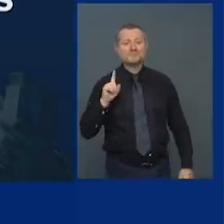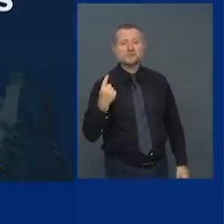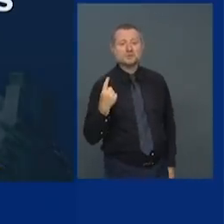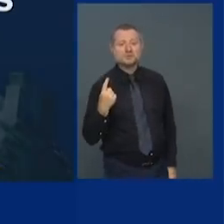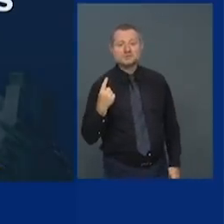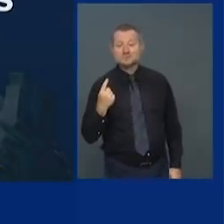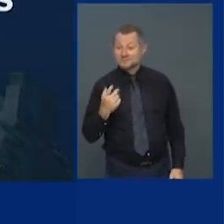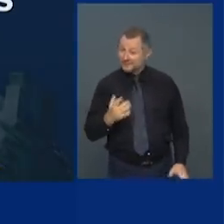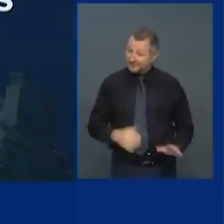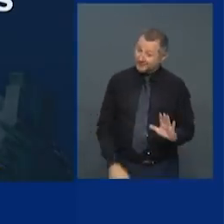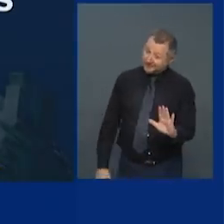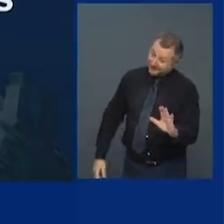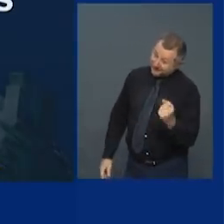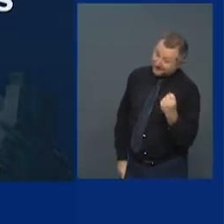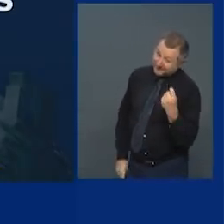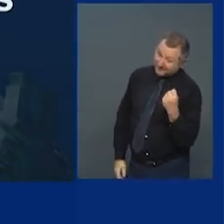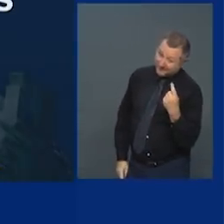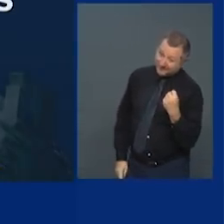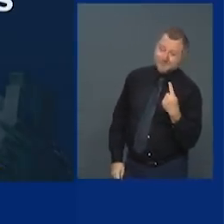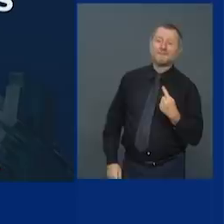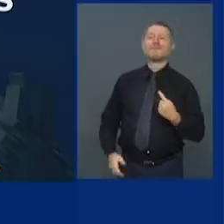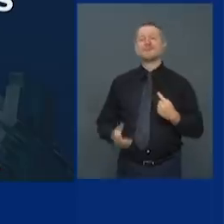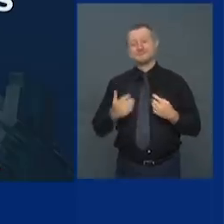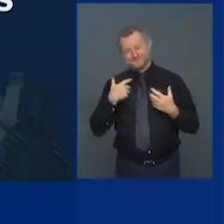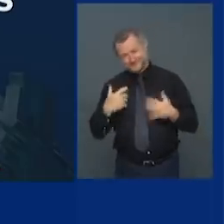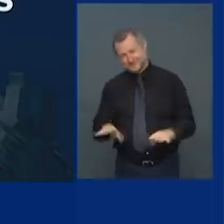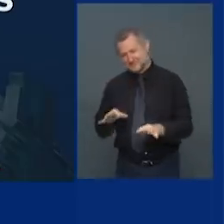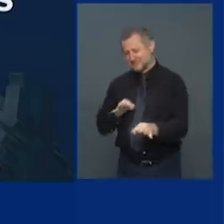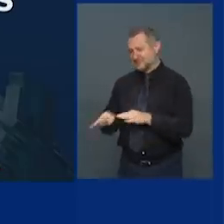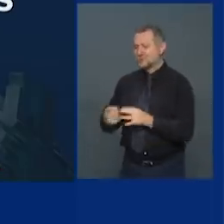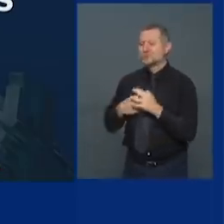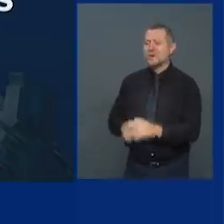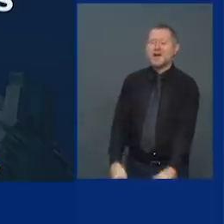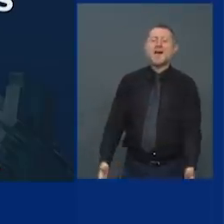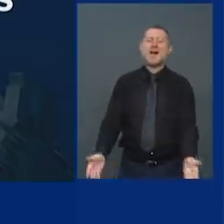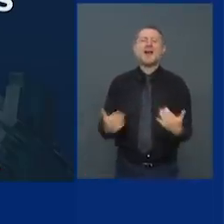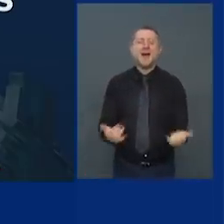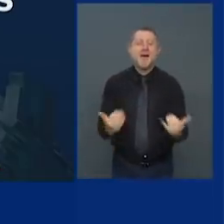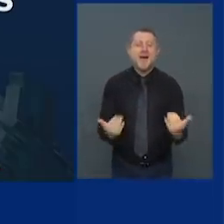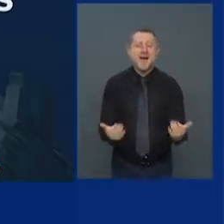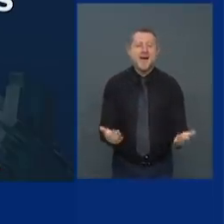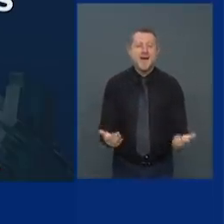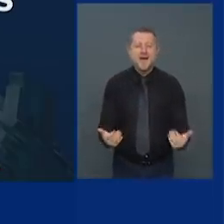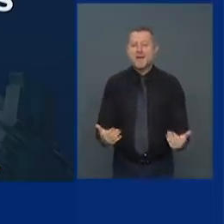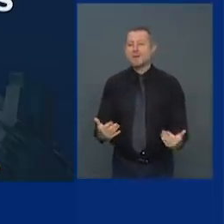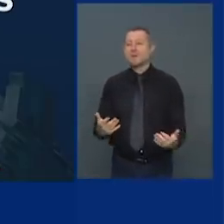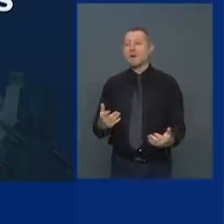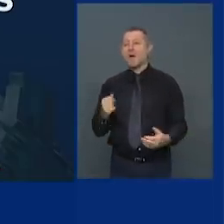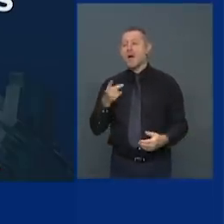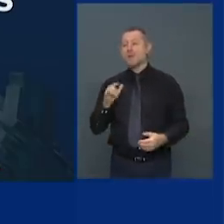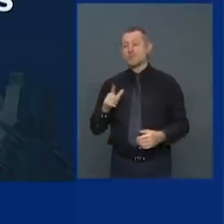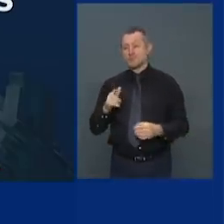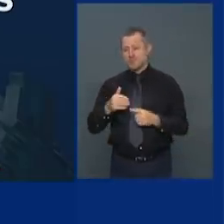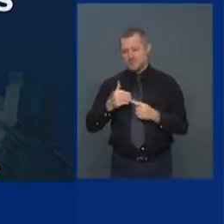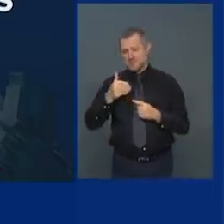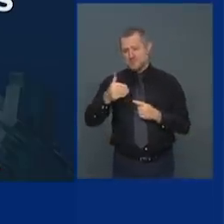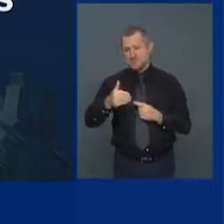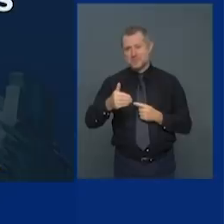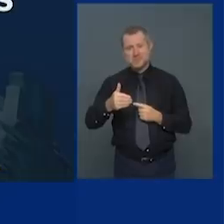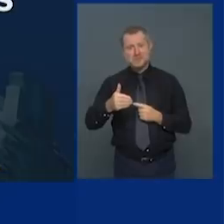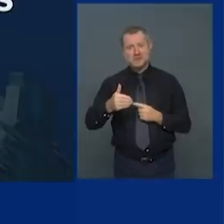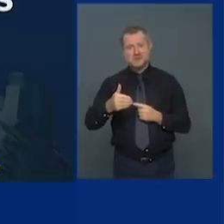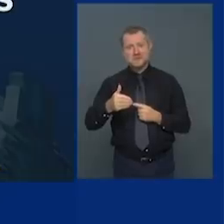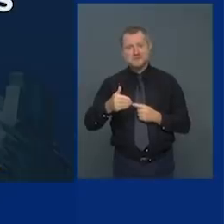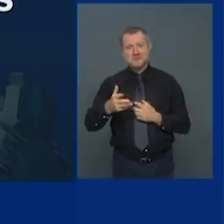but I said you should start doing it now because April is around the corner and this is not going to be a